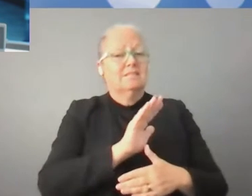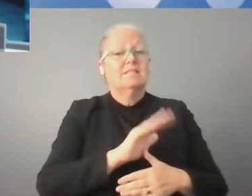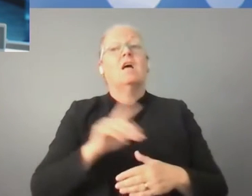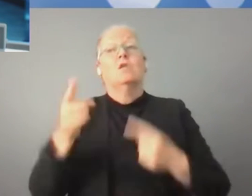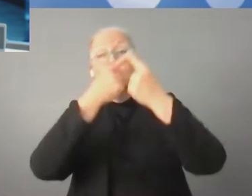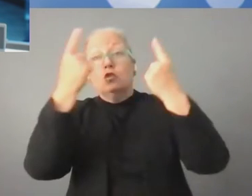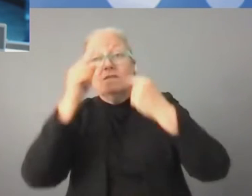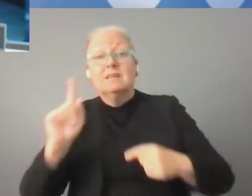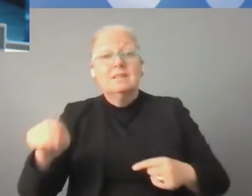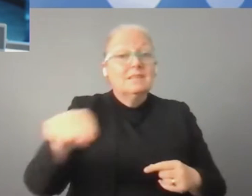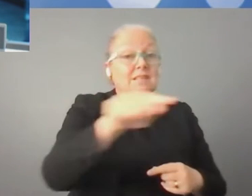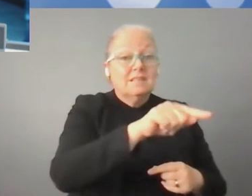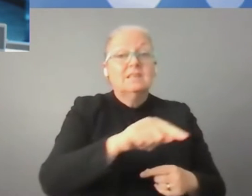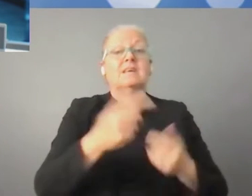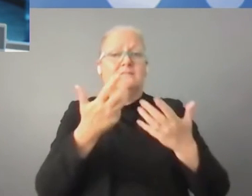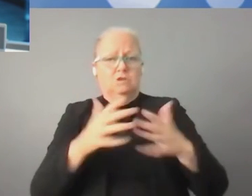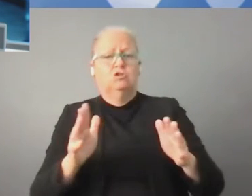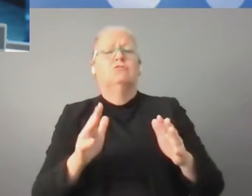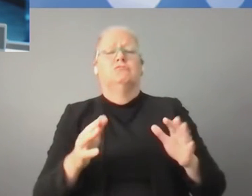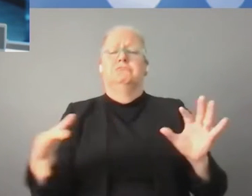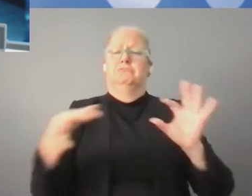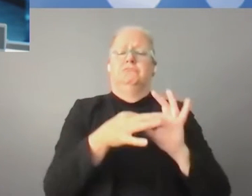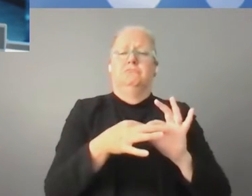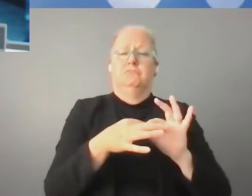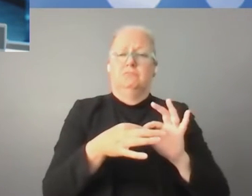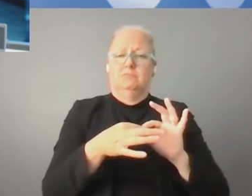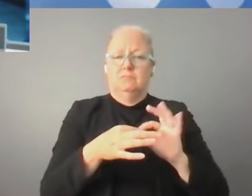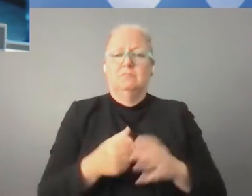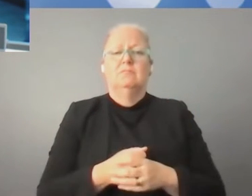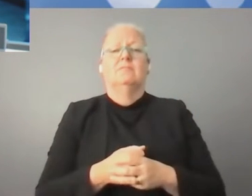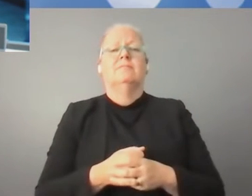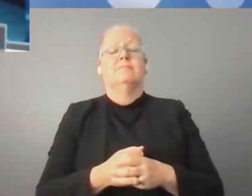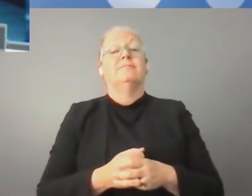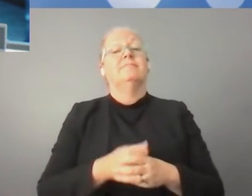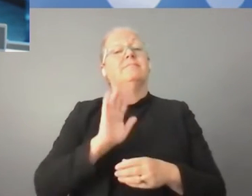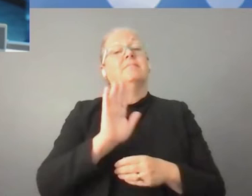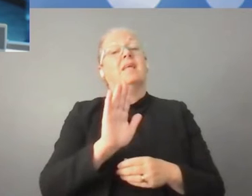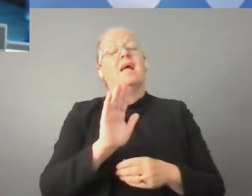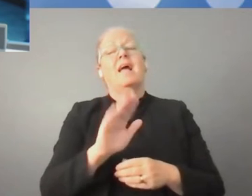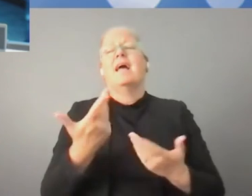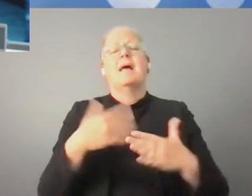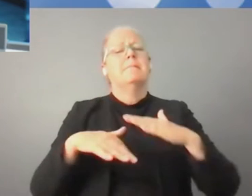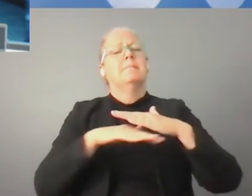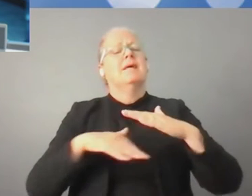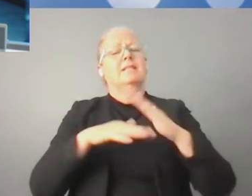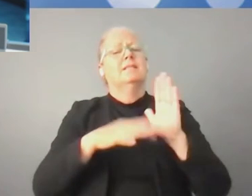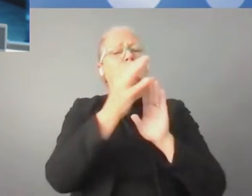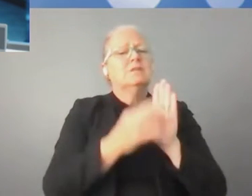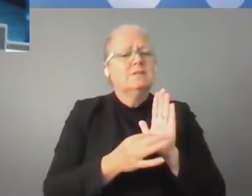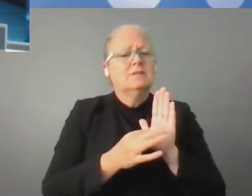foundations. The Code formulates the basic principles of AI use – transparency,